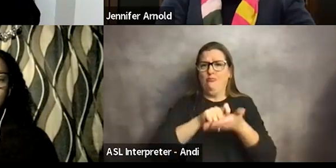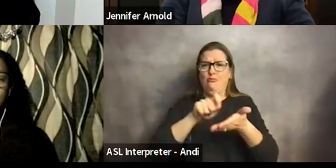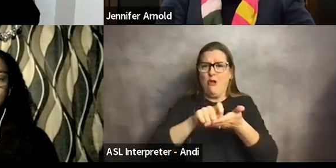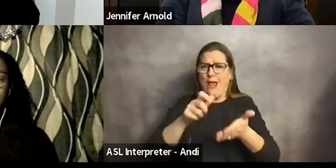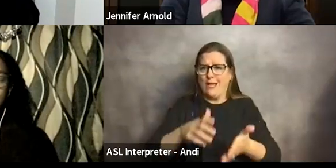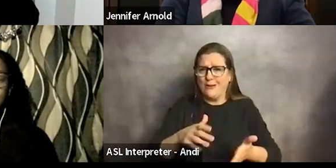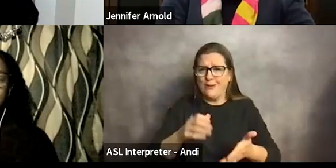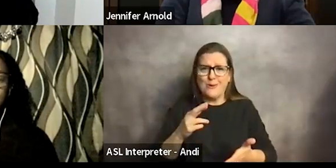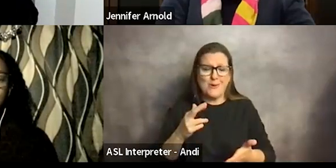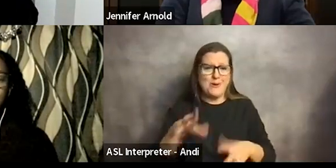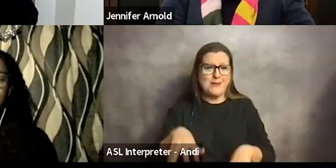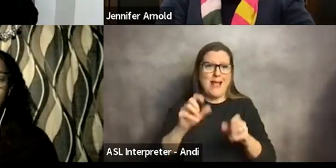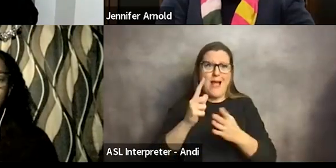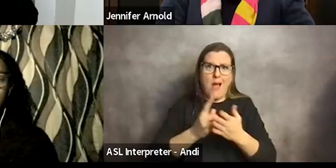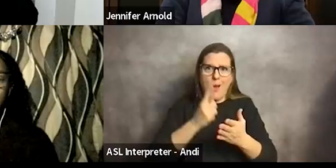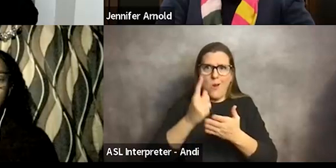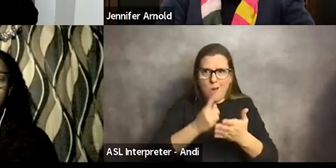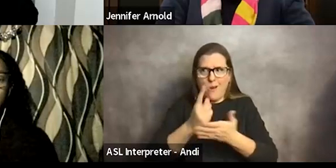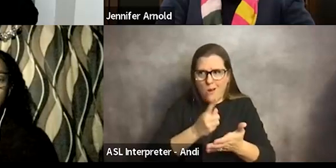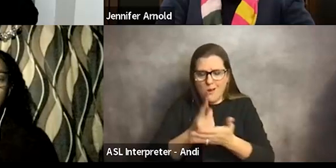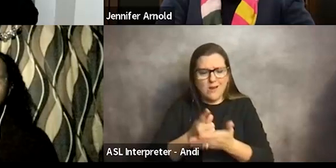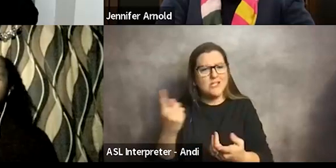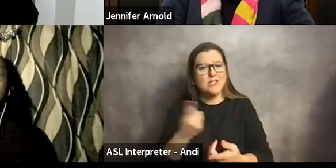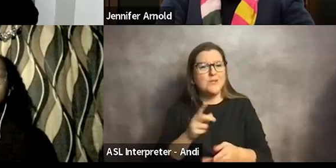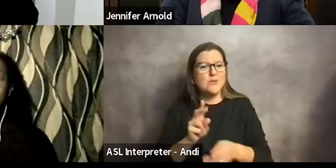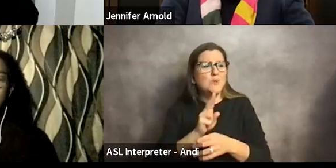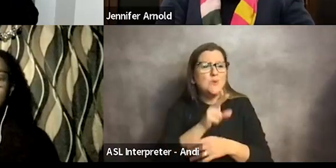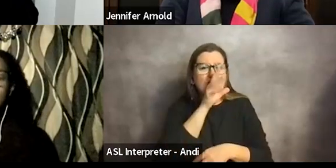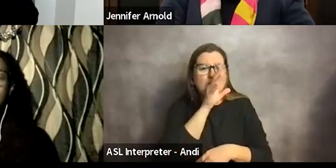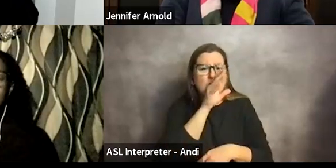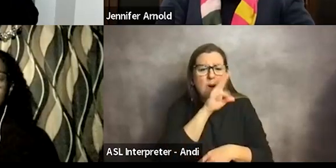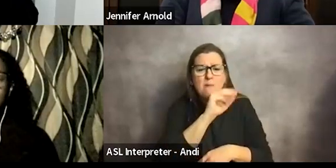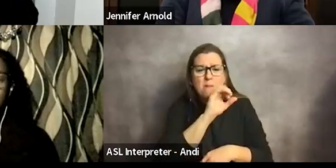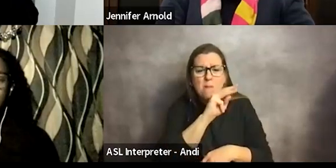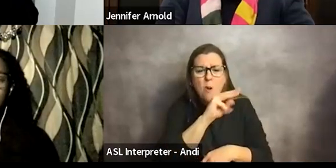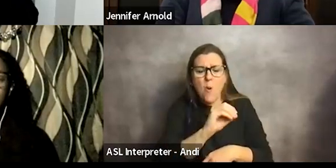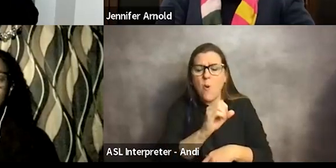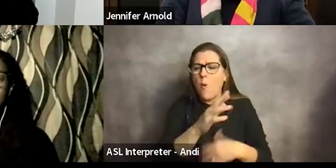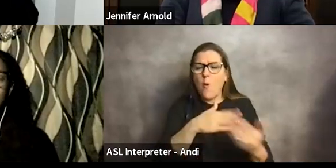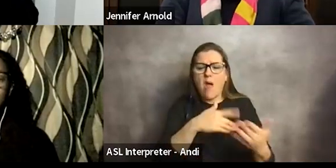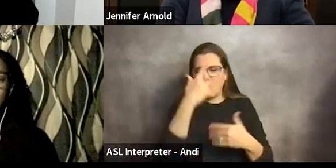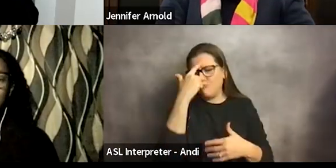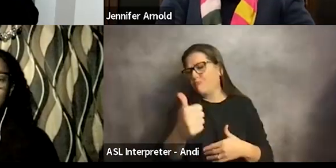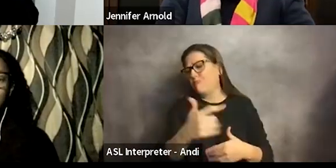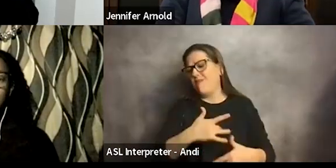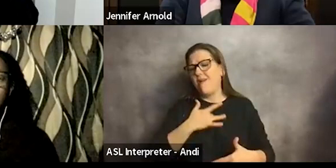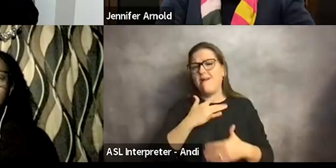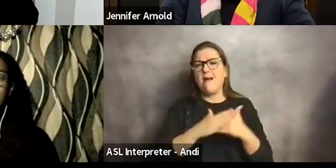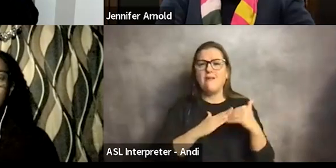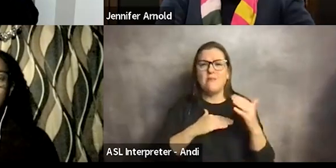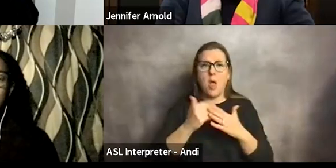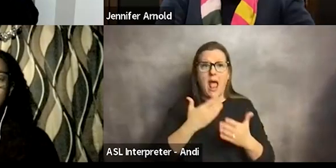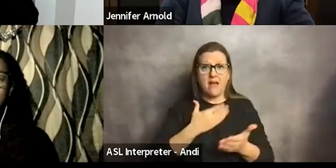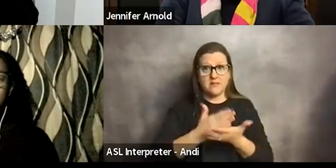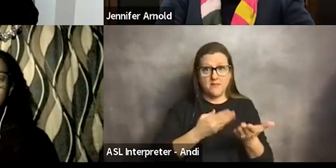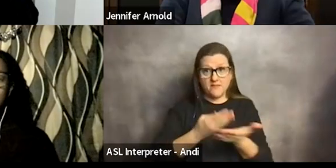take hours and hours to do this. Use voice memo, use whatever way feels comfortable for you. We do have some funding to